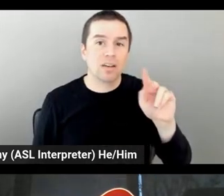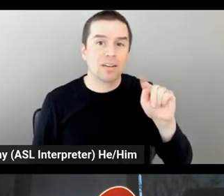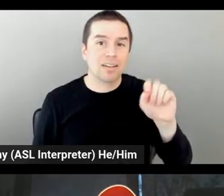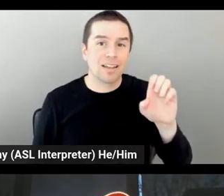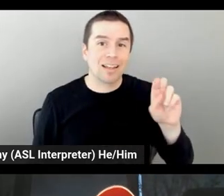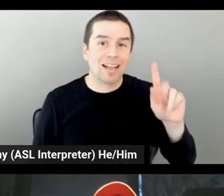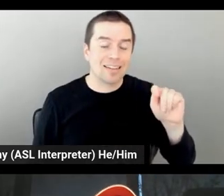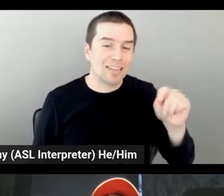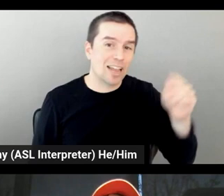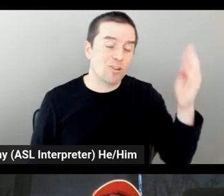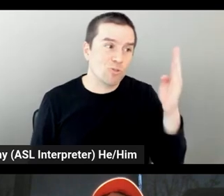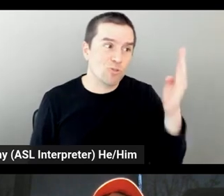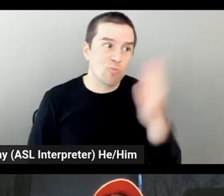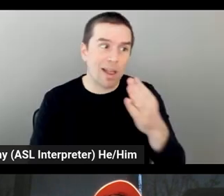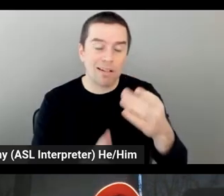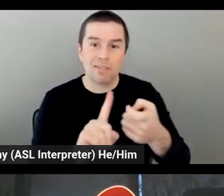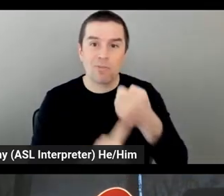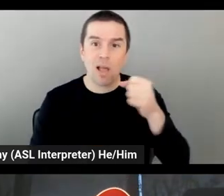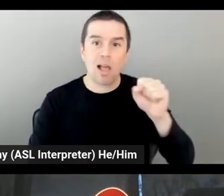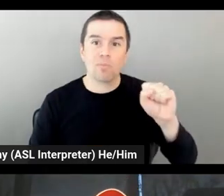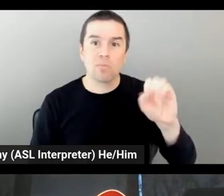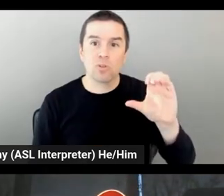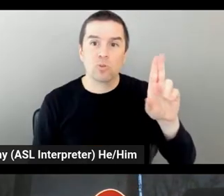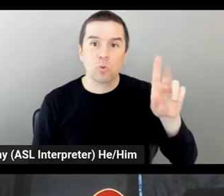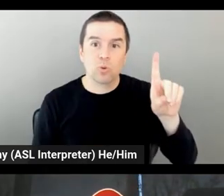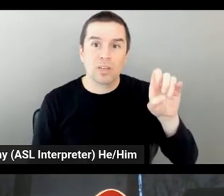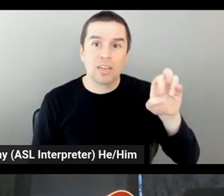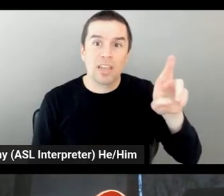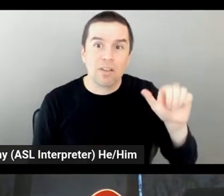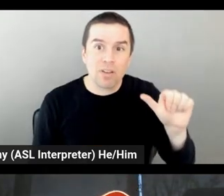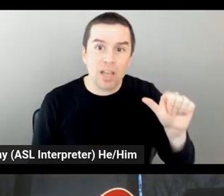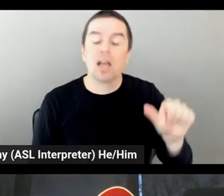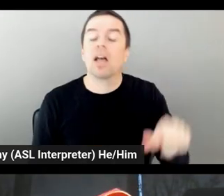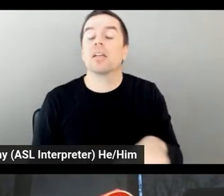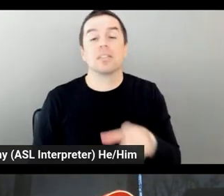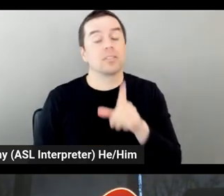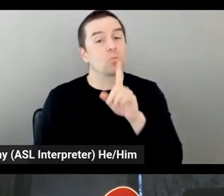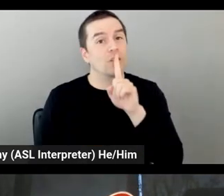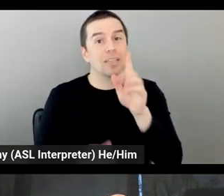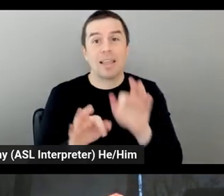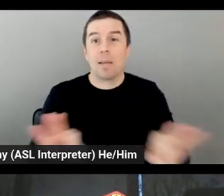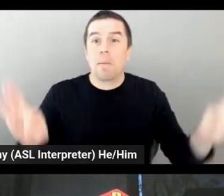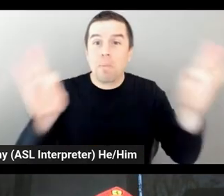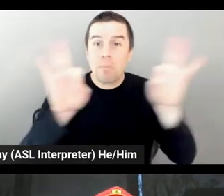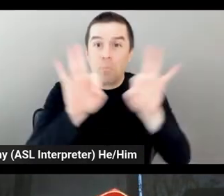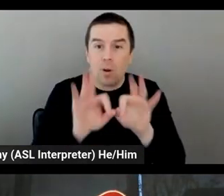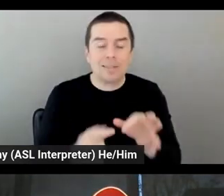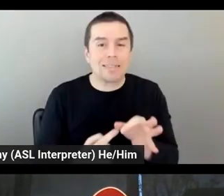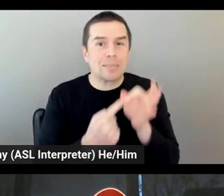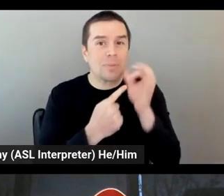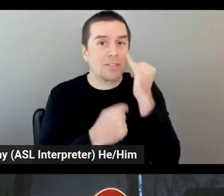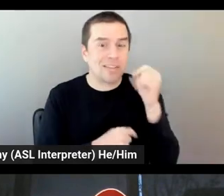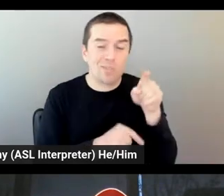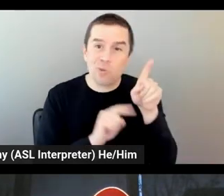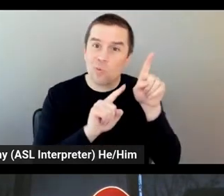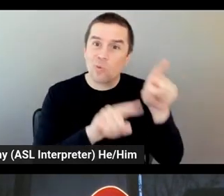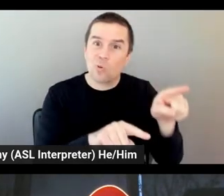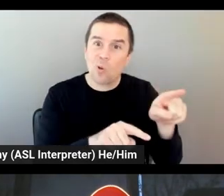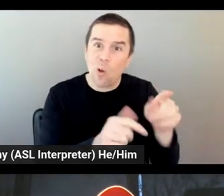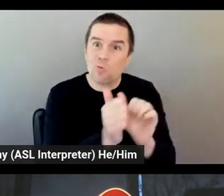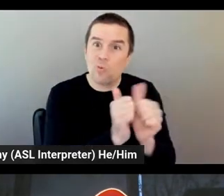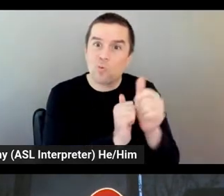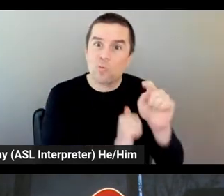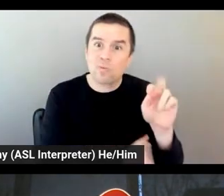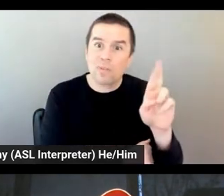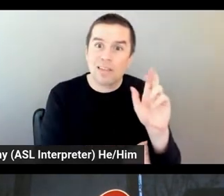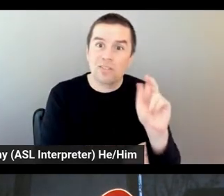important if you are at a racetrack. I mean, if we take the Polo Monza once again, hopefully, I